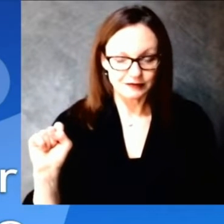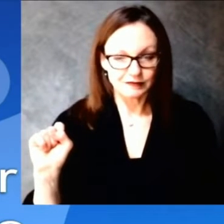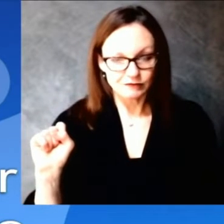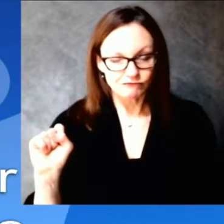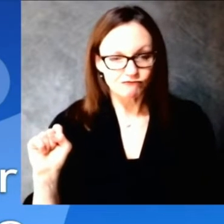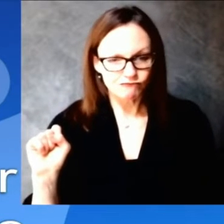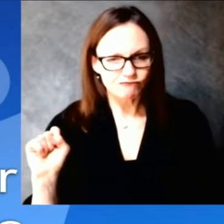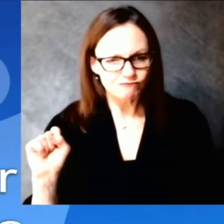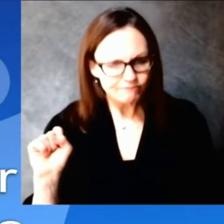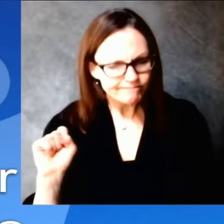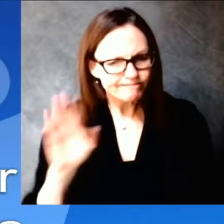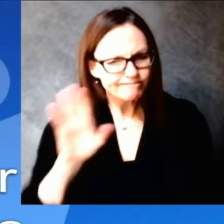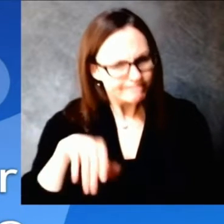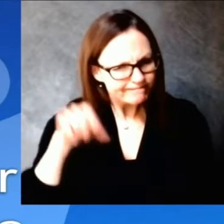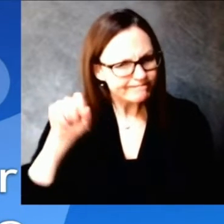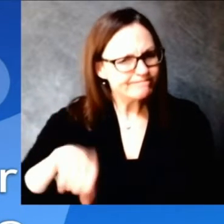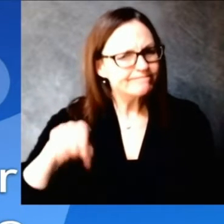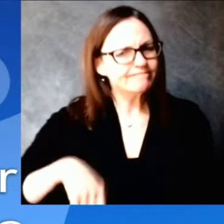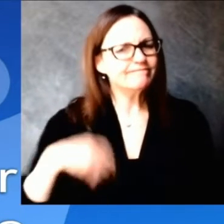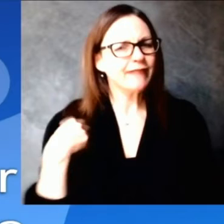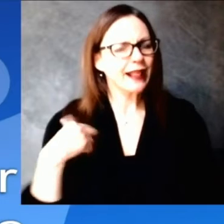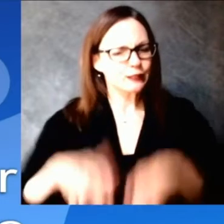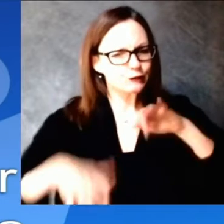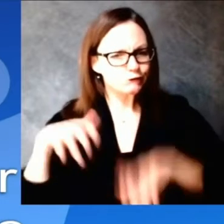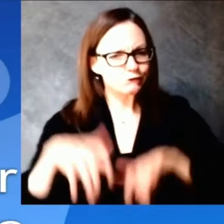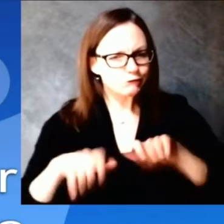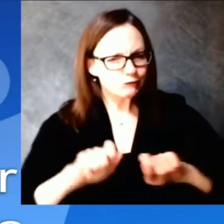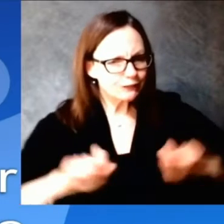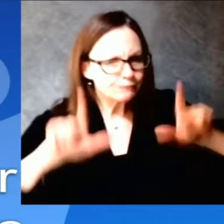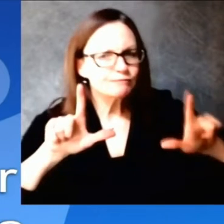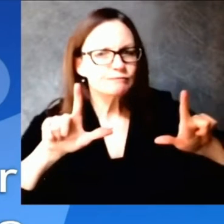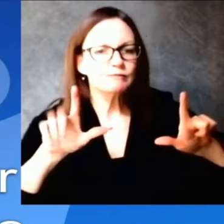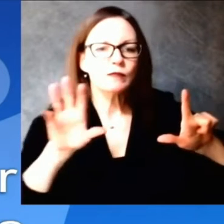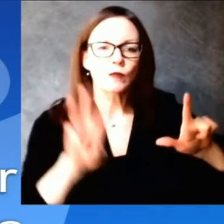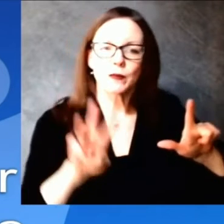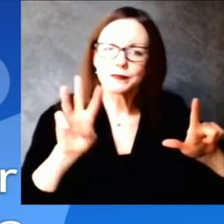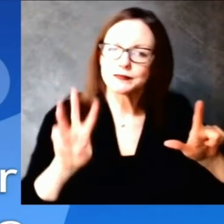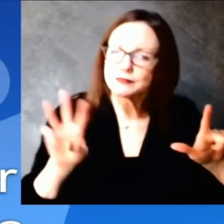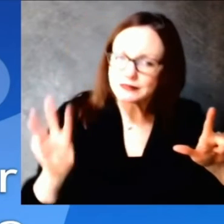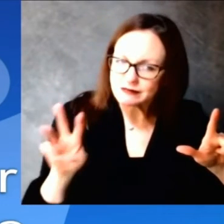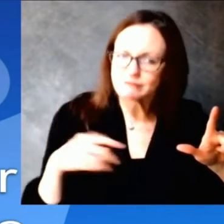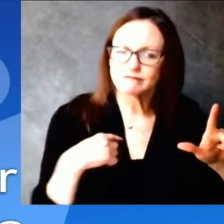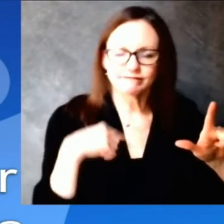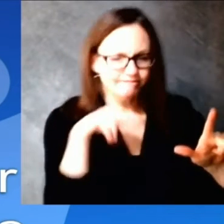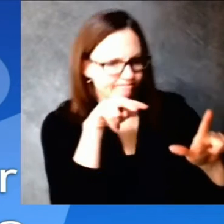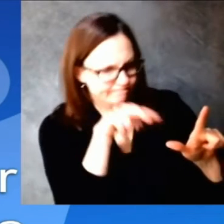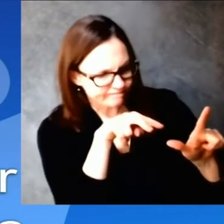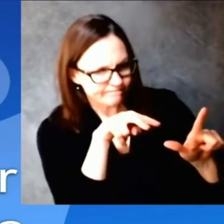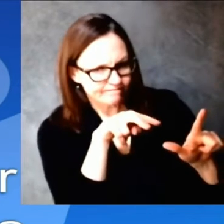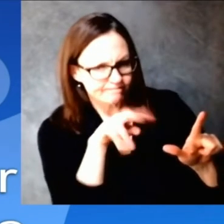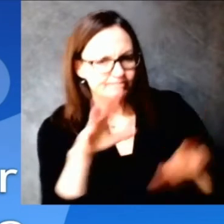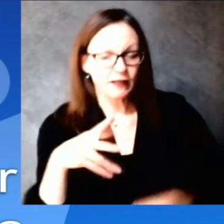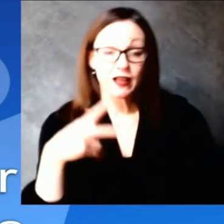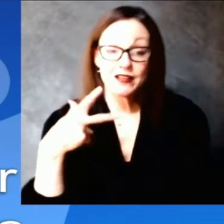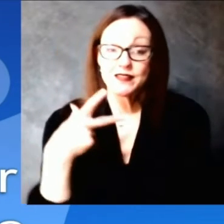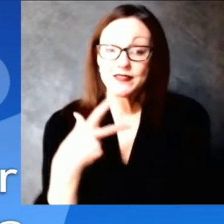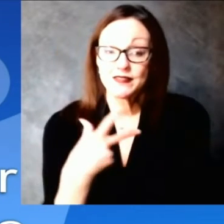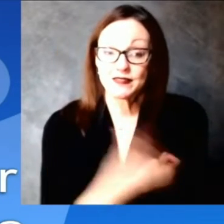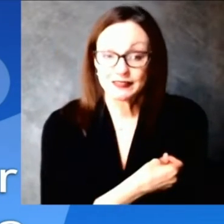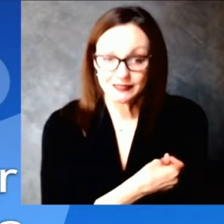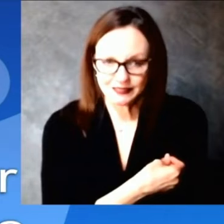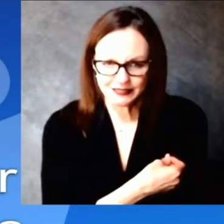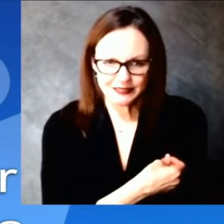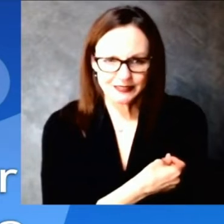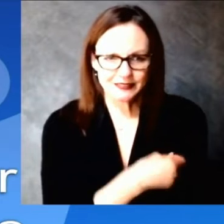week the number of vaccines that have been administered is, you know, 83,000 versus 215,000 last week.